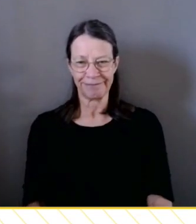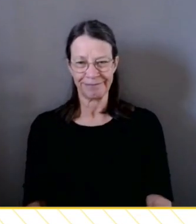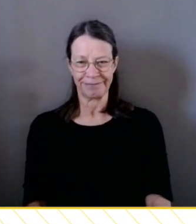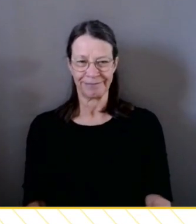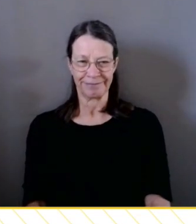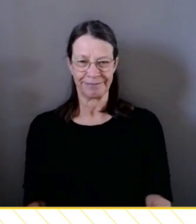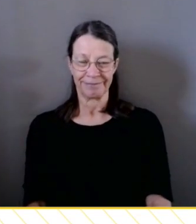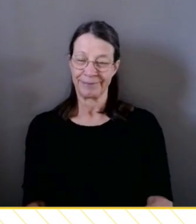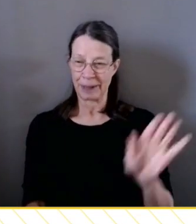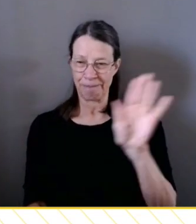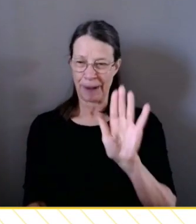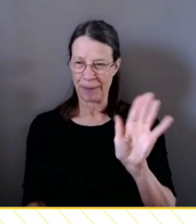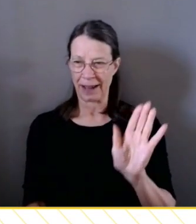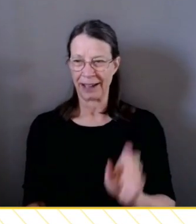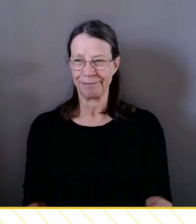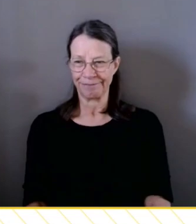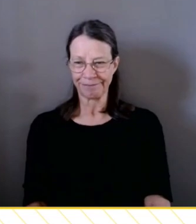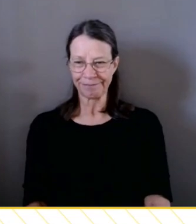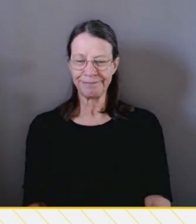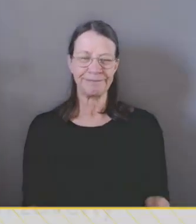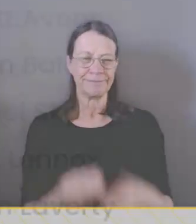Bye. Thank you, everyone.